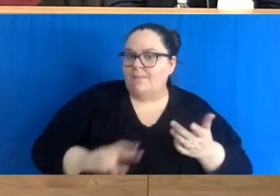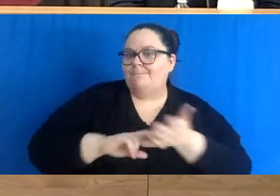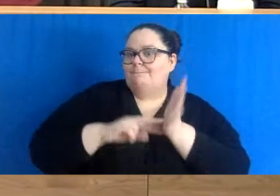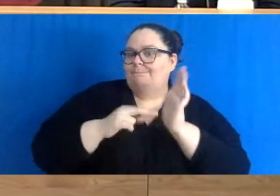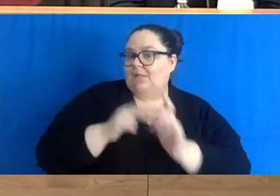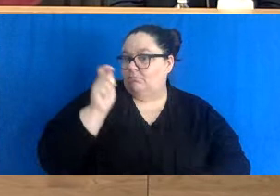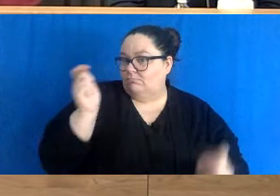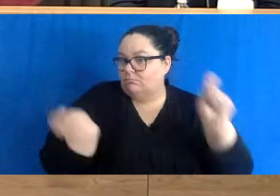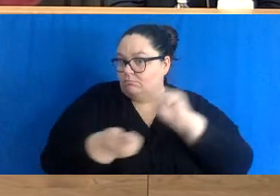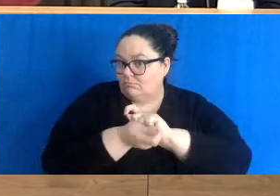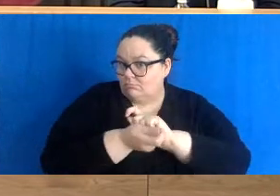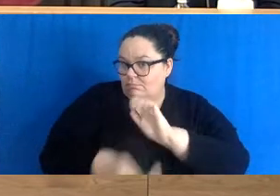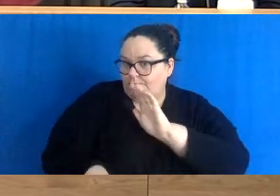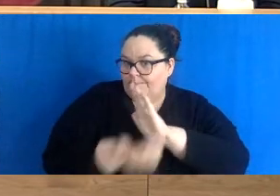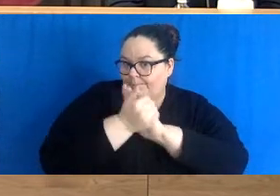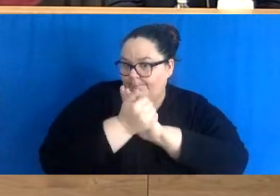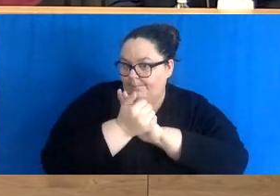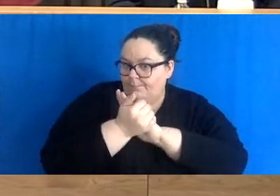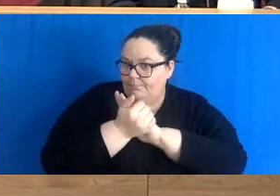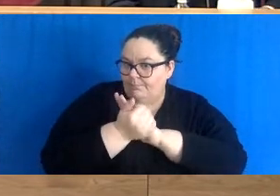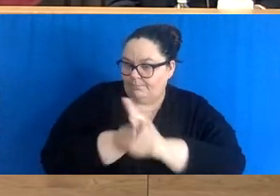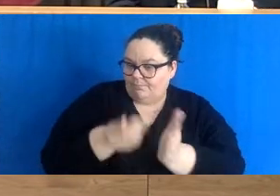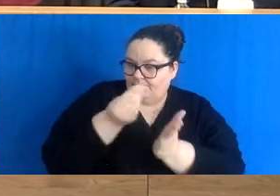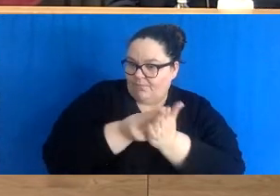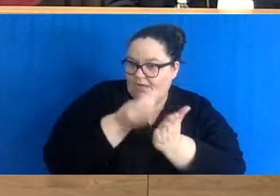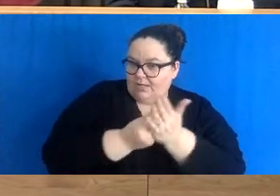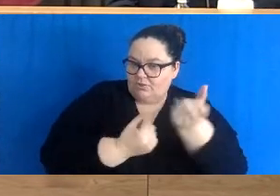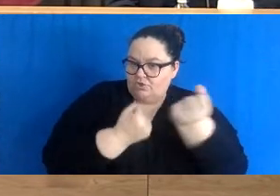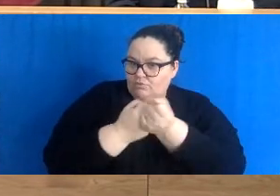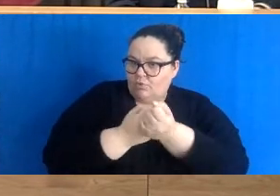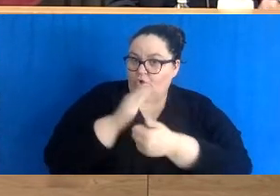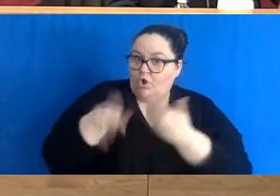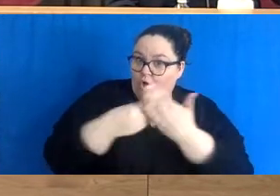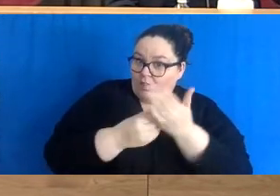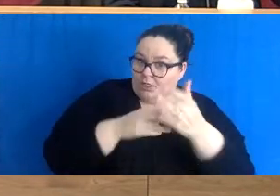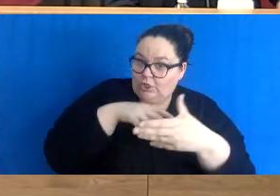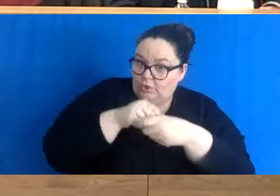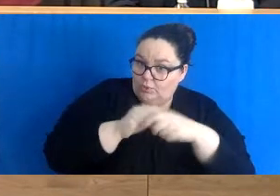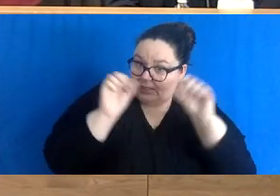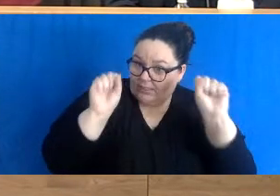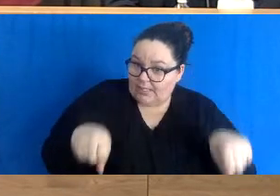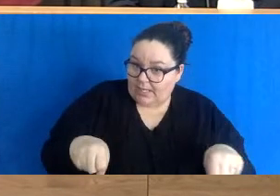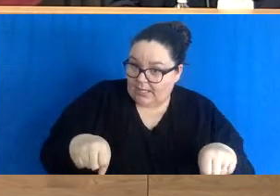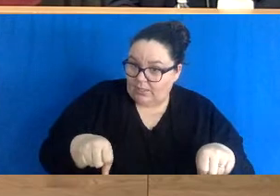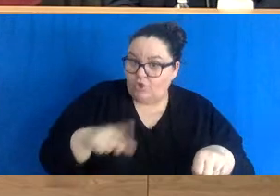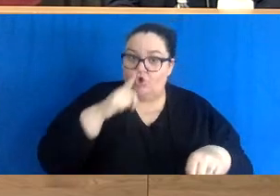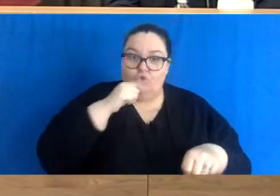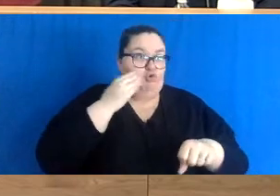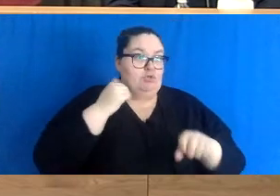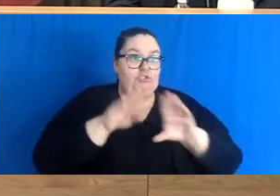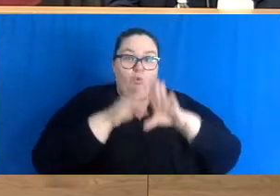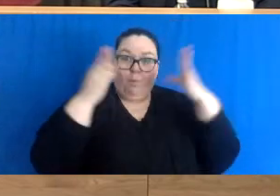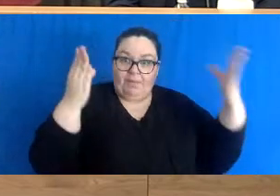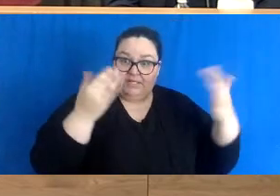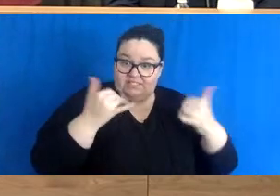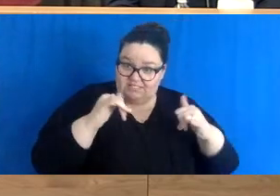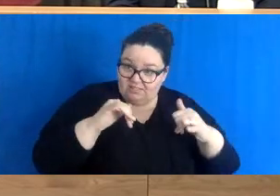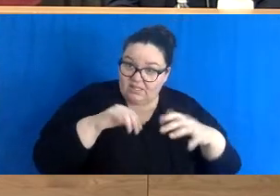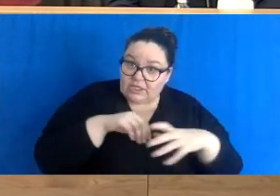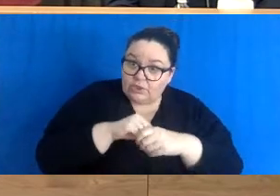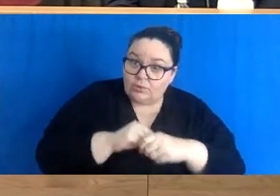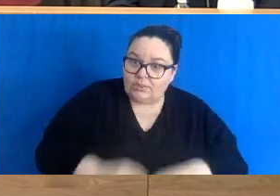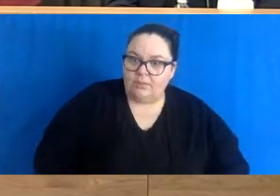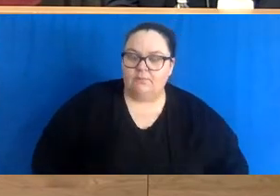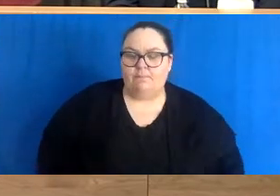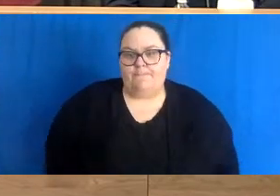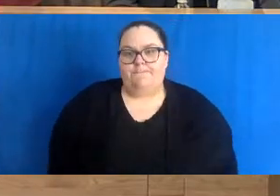your previous financial help to make sure that everyone is included in the province, including those who opened businesses during the pandemic?